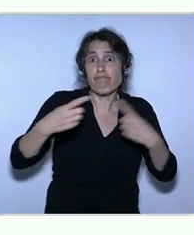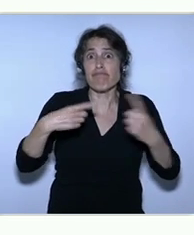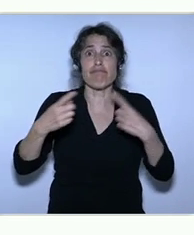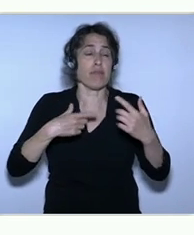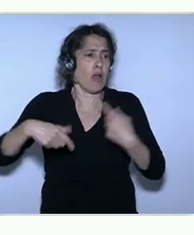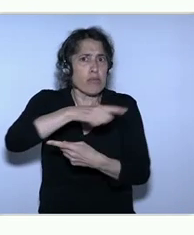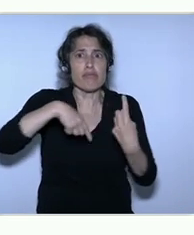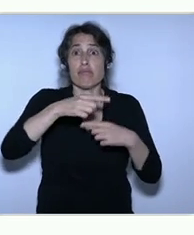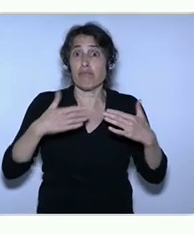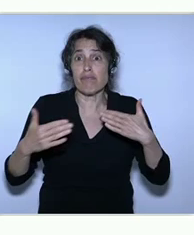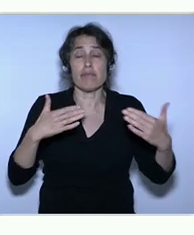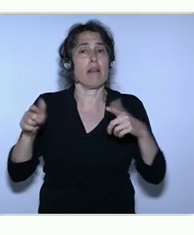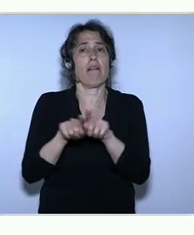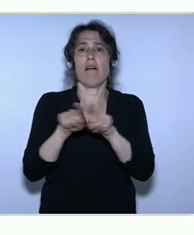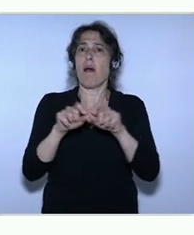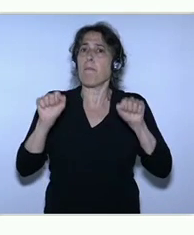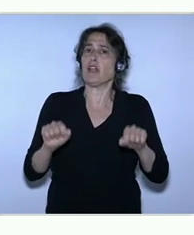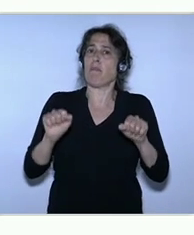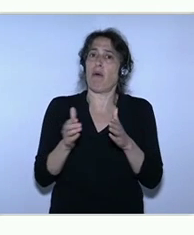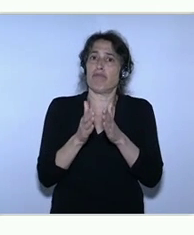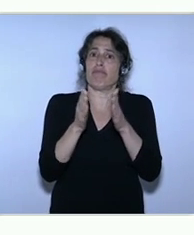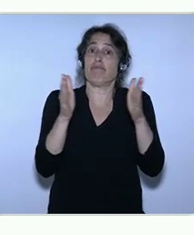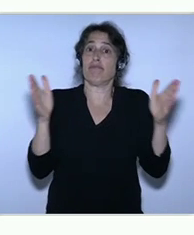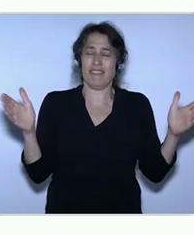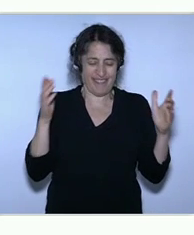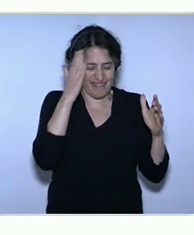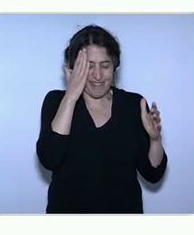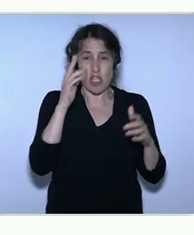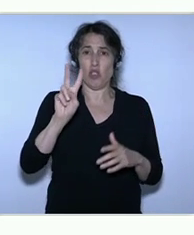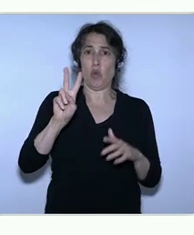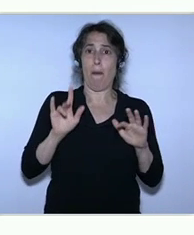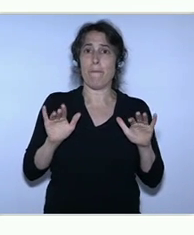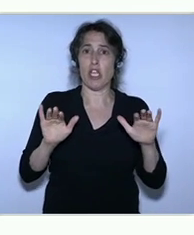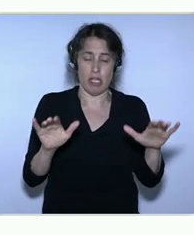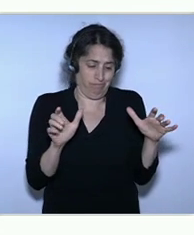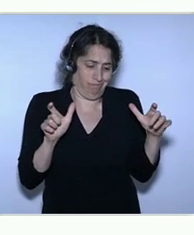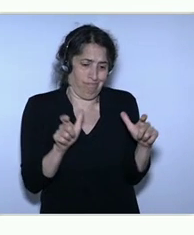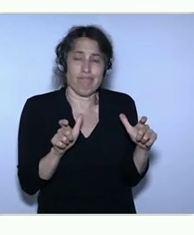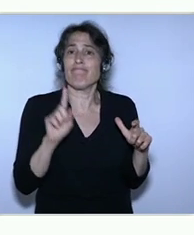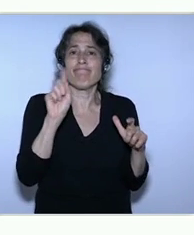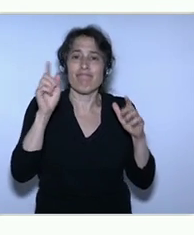to our small consumer market. But the world is their oyster from day one.